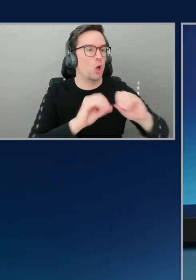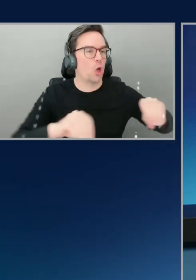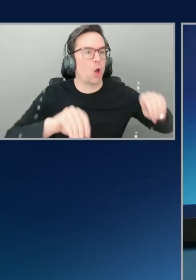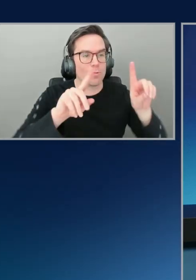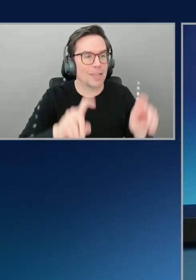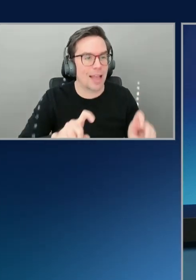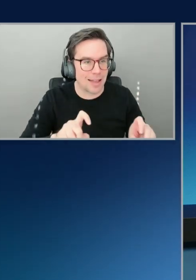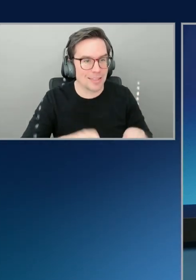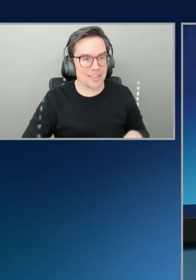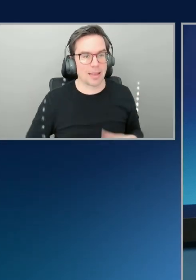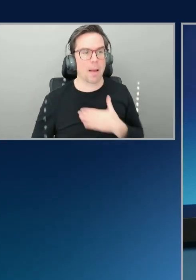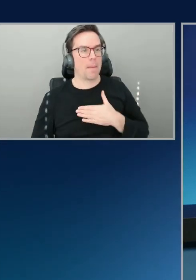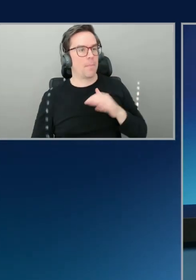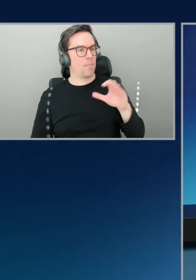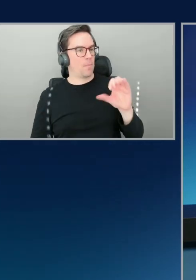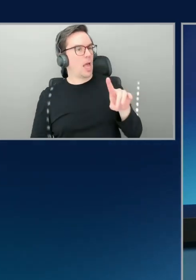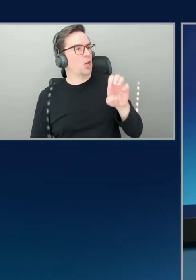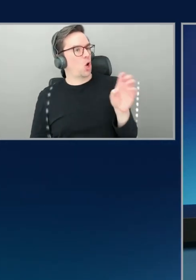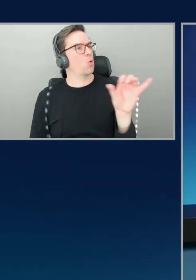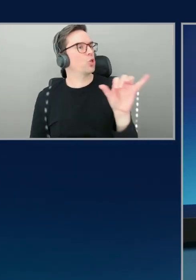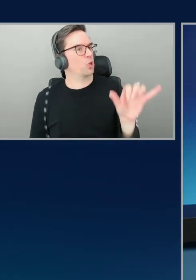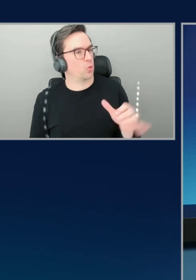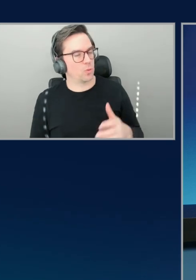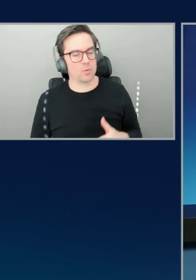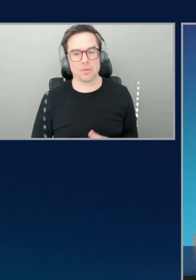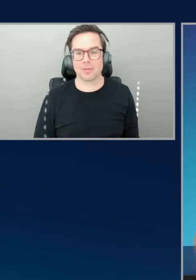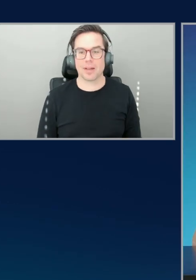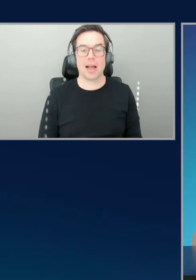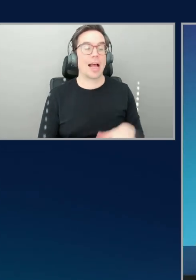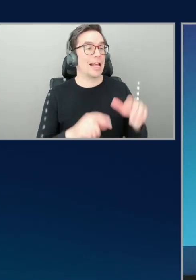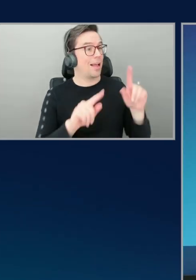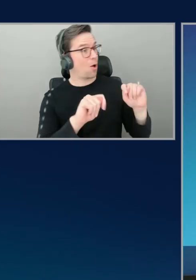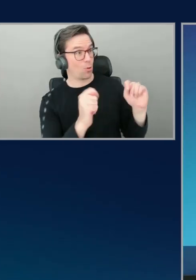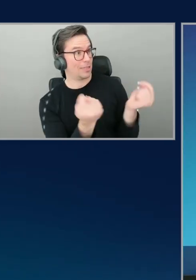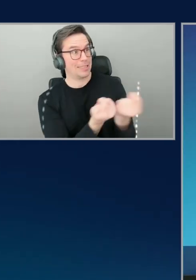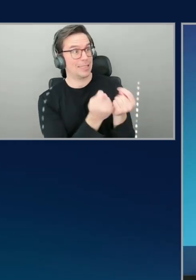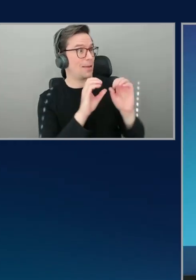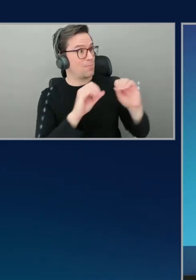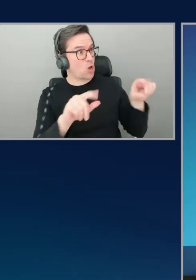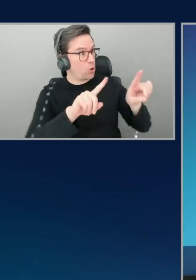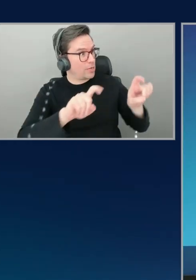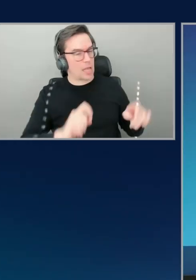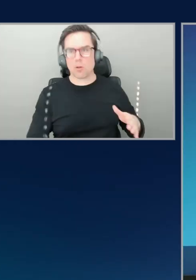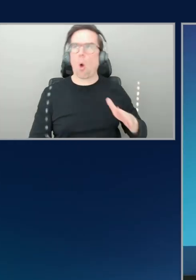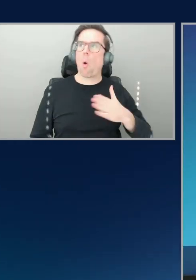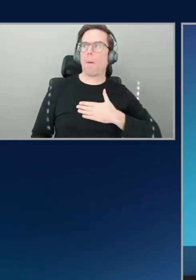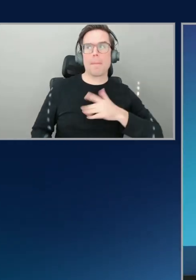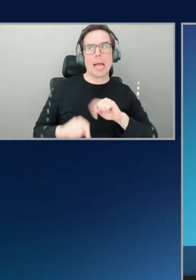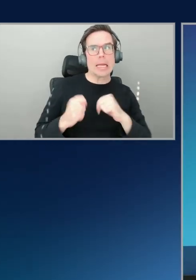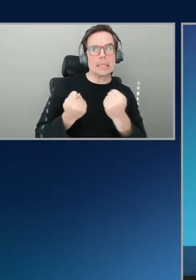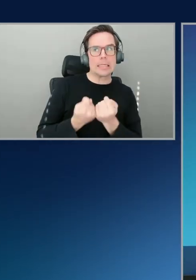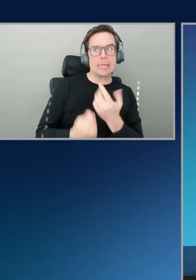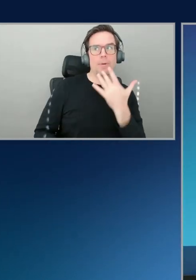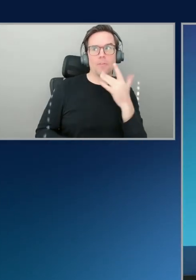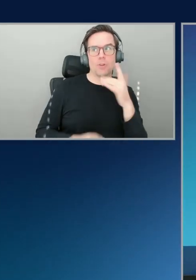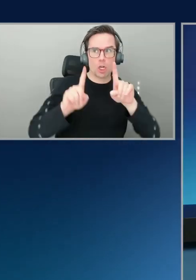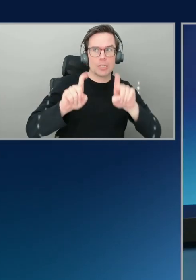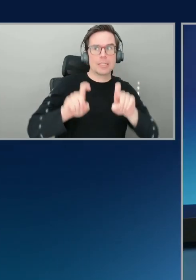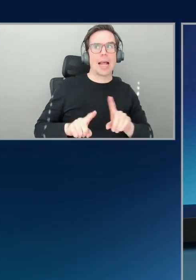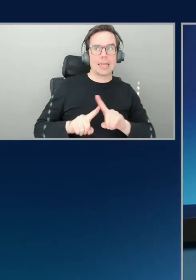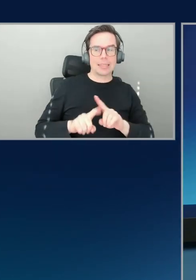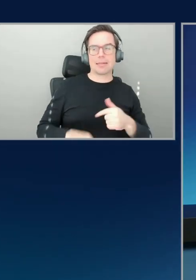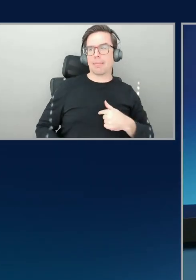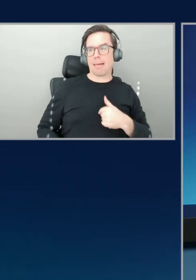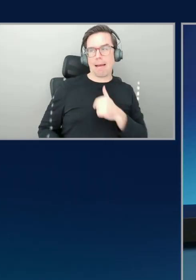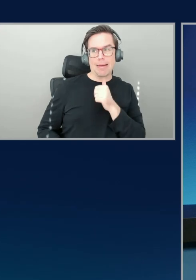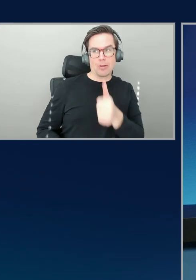Team no test. It's a, it's a sound. No, my team writes tests and then they yell at me for not writing tests and, I get in trouble. Yeah. All right. I don't know if we'll